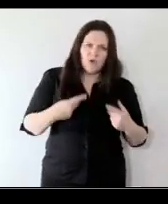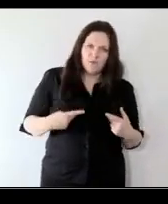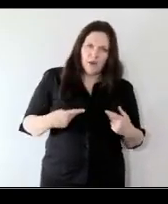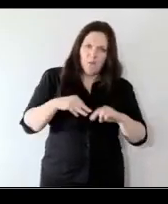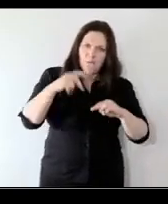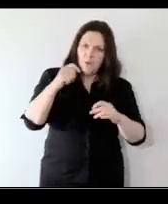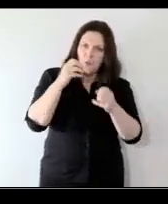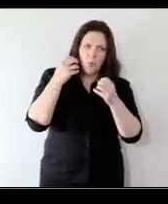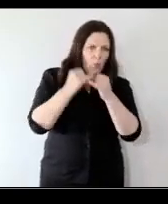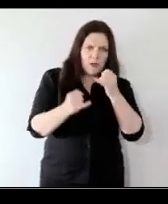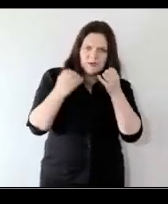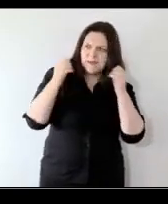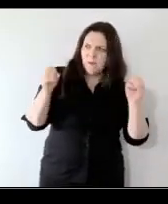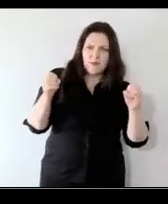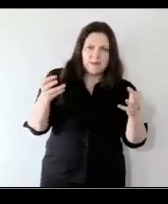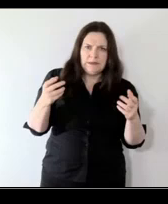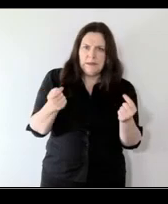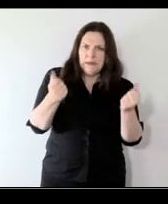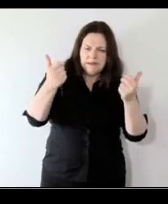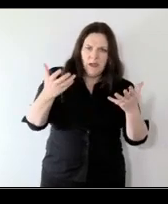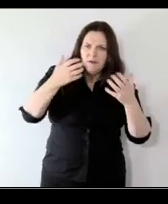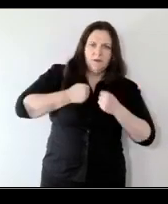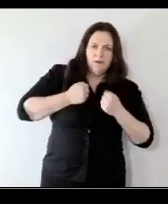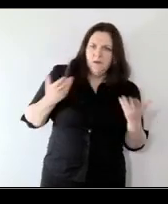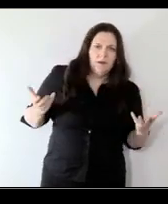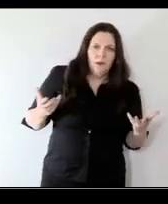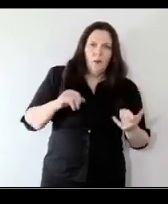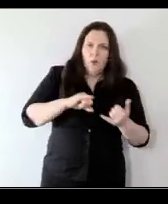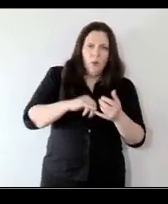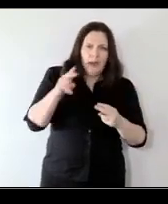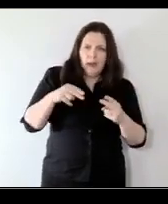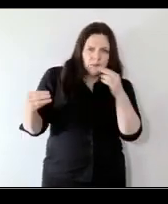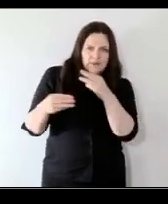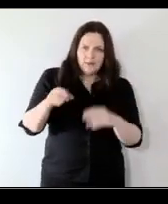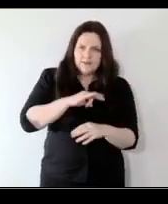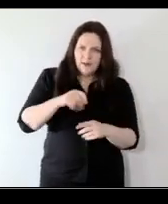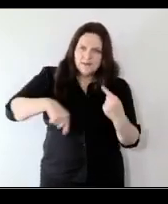who was most exposed who was least able to protect themselves and their loved ones